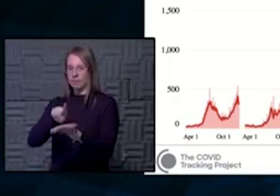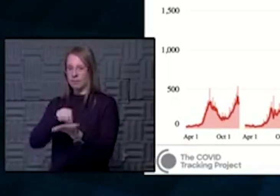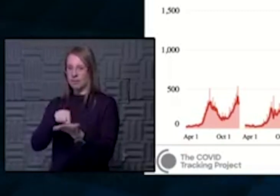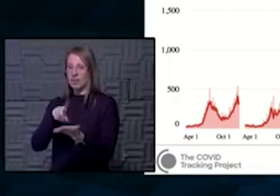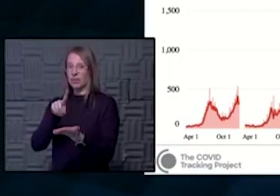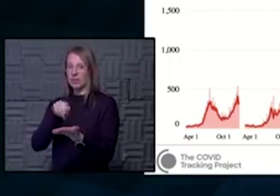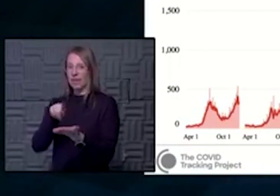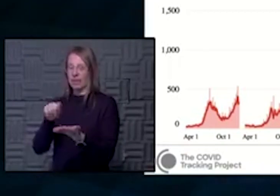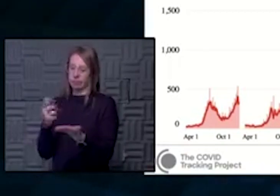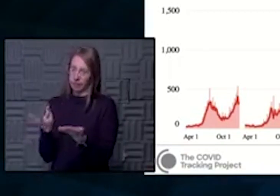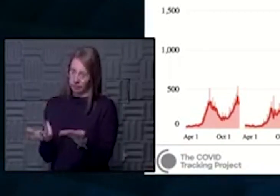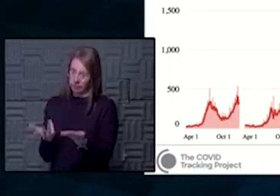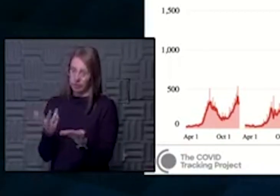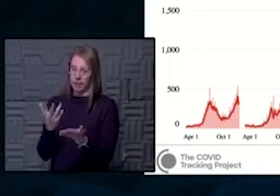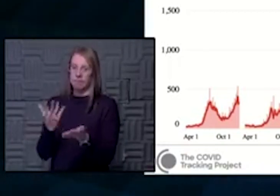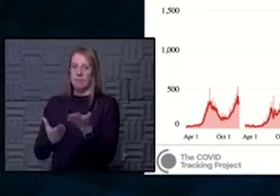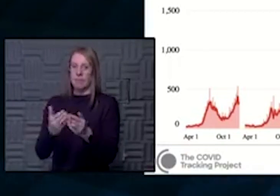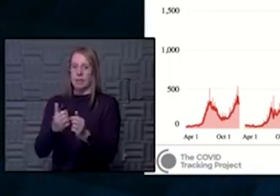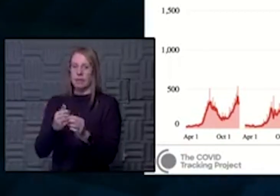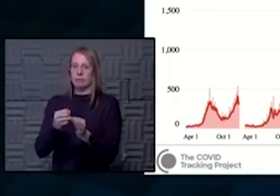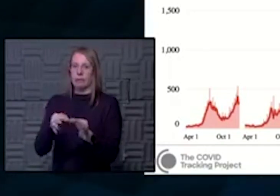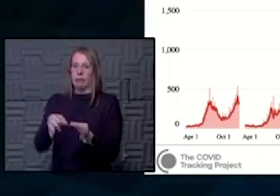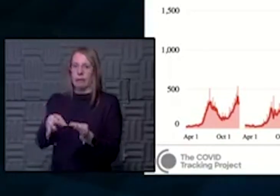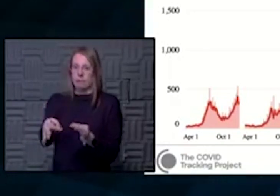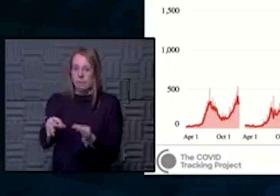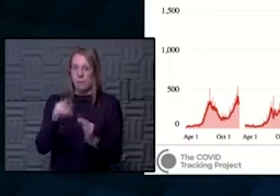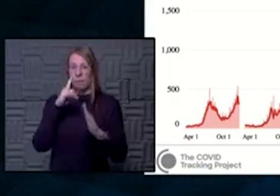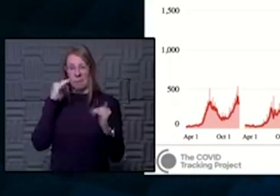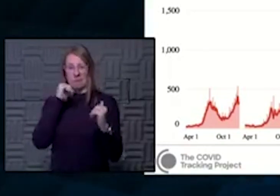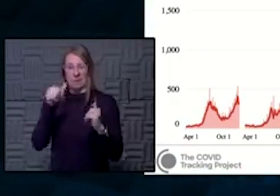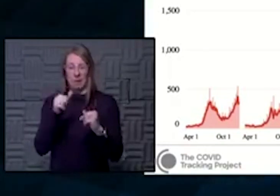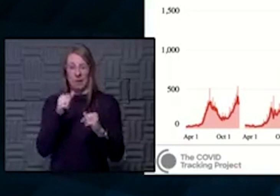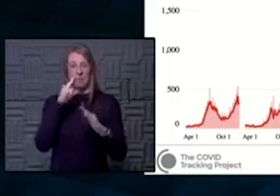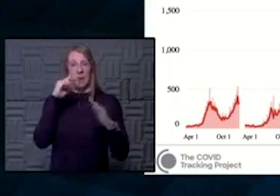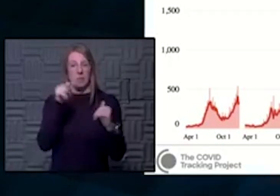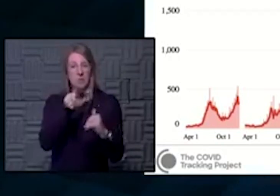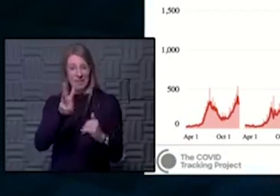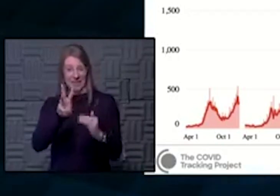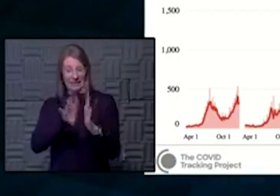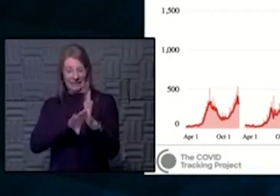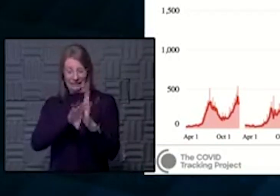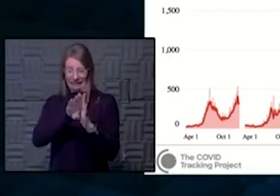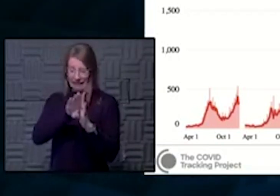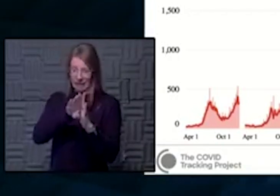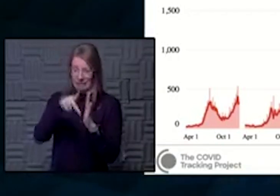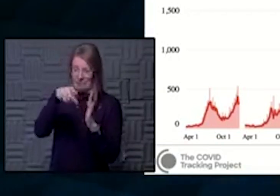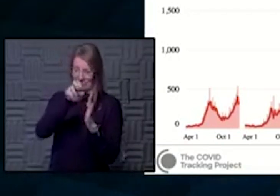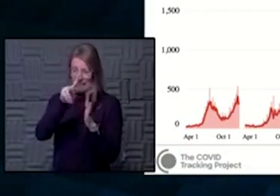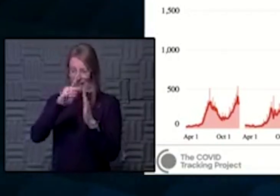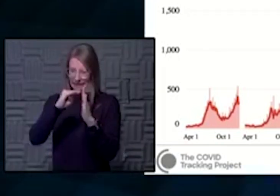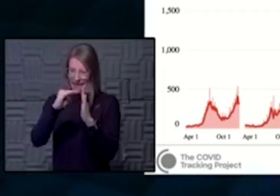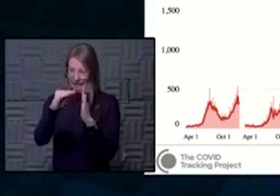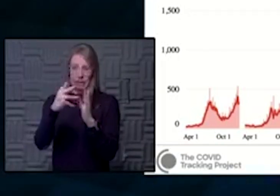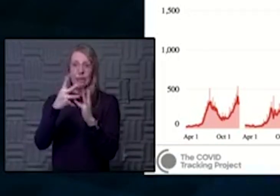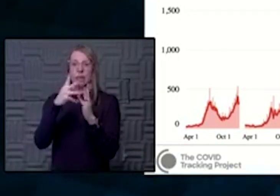phenomenon. I'm hoping not. I'm hoping that the 26th remains our peak and that the number of new cases per day